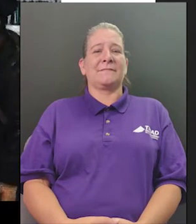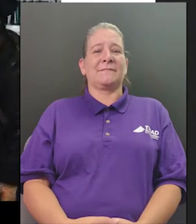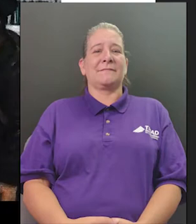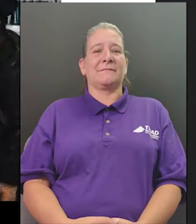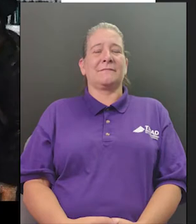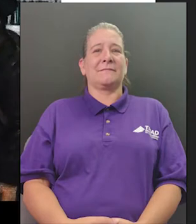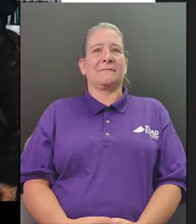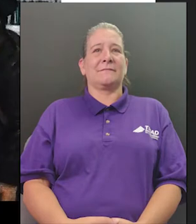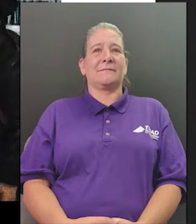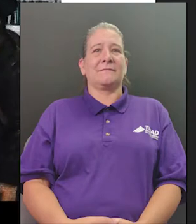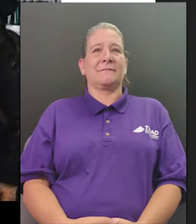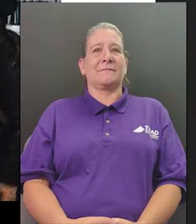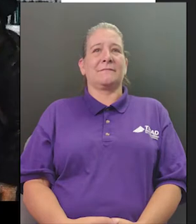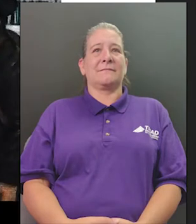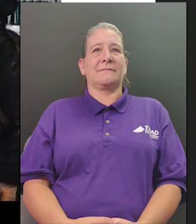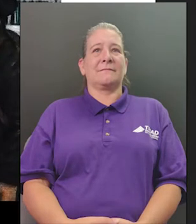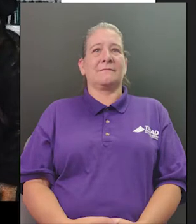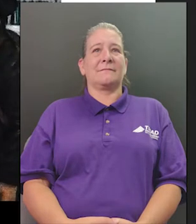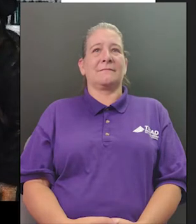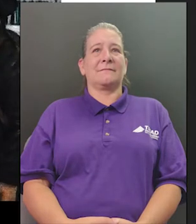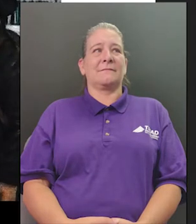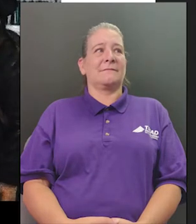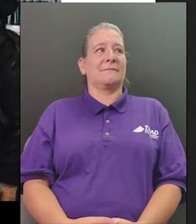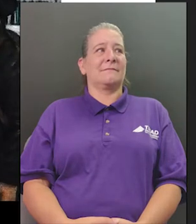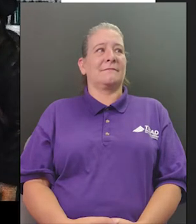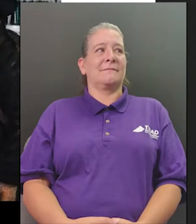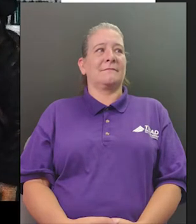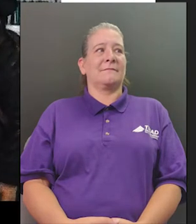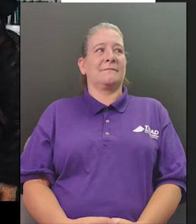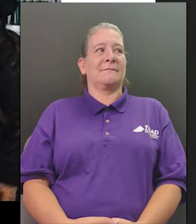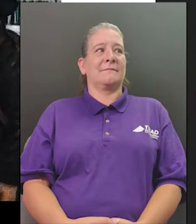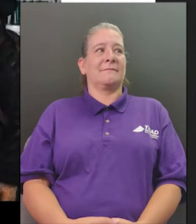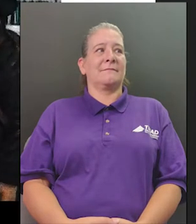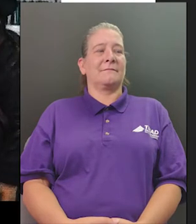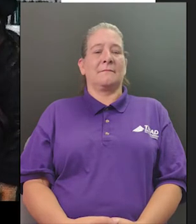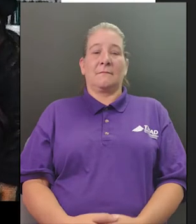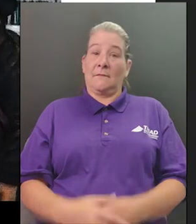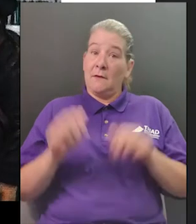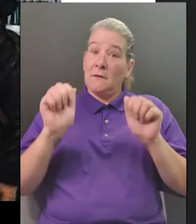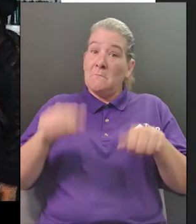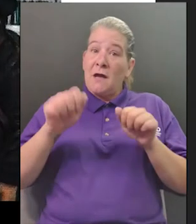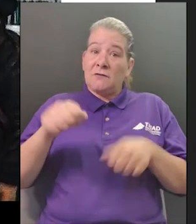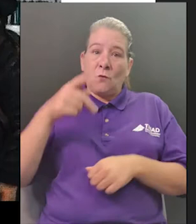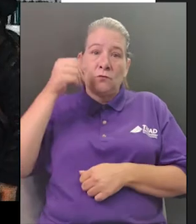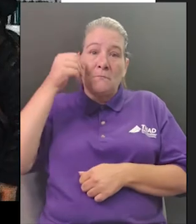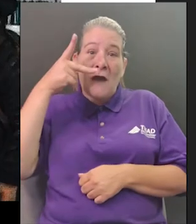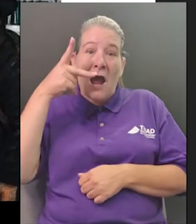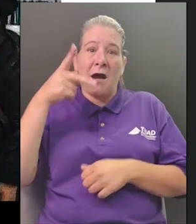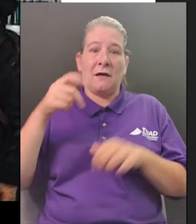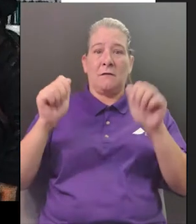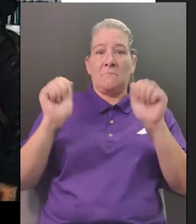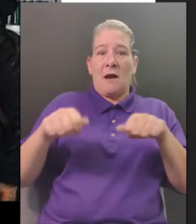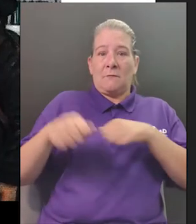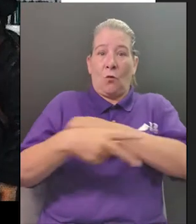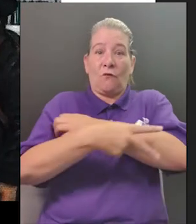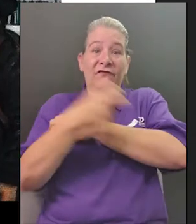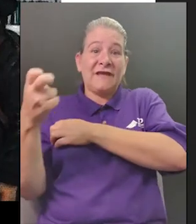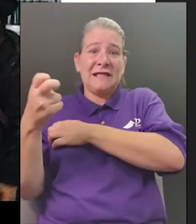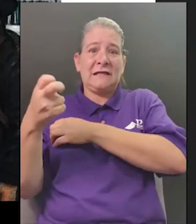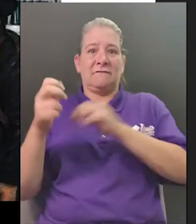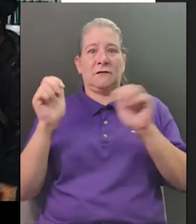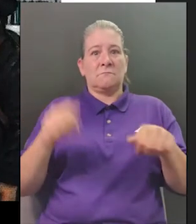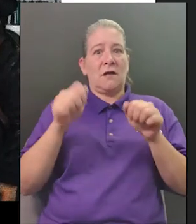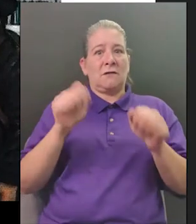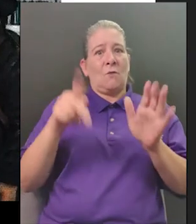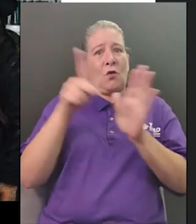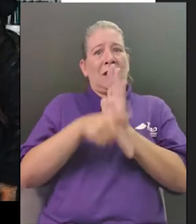said mother or worse thieves and skinners father shook his head this is no night for a young girl to ride alone but there is